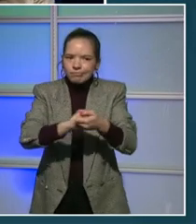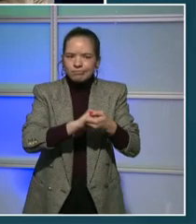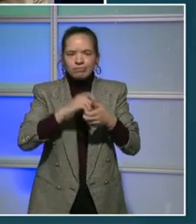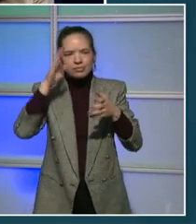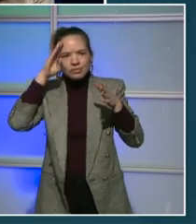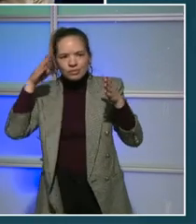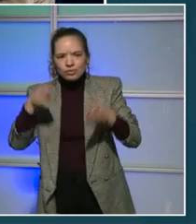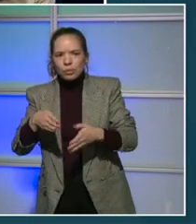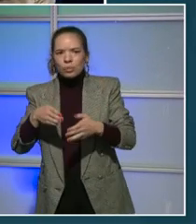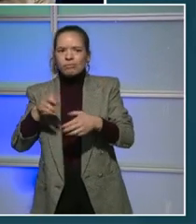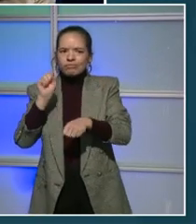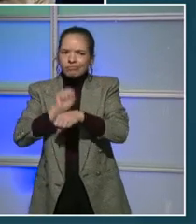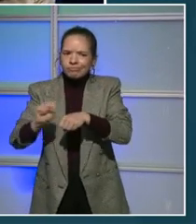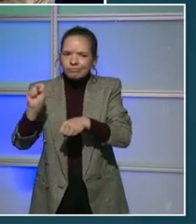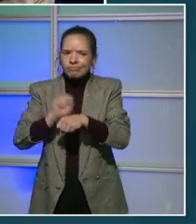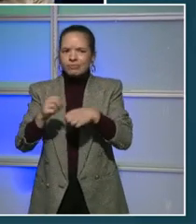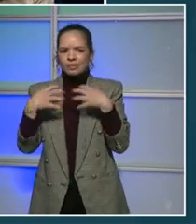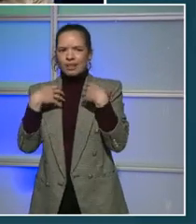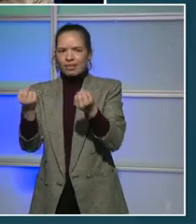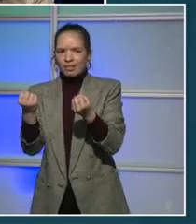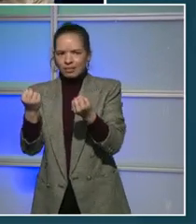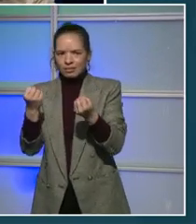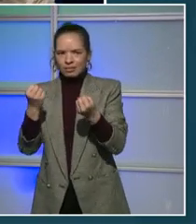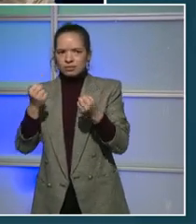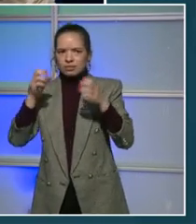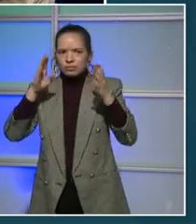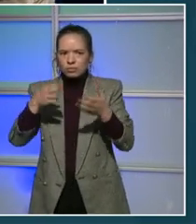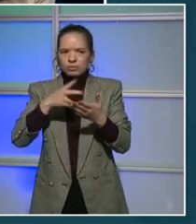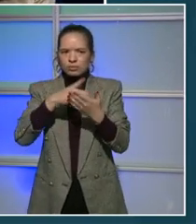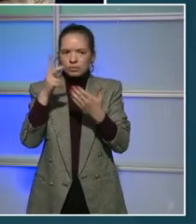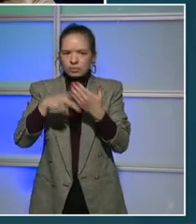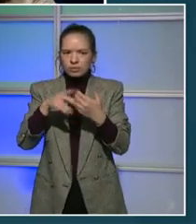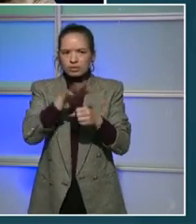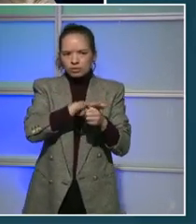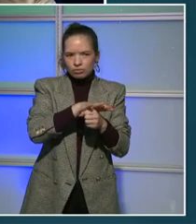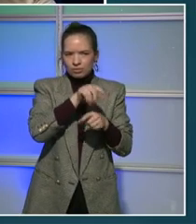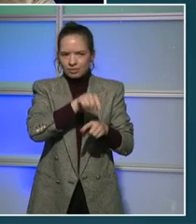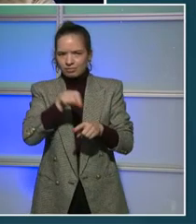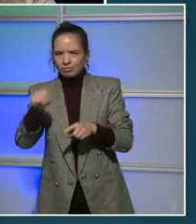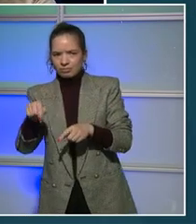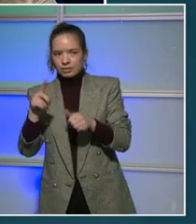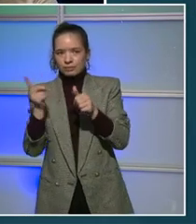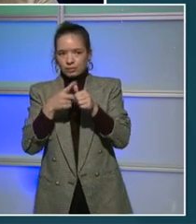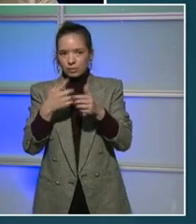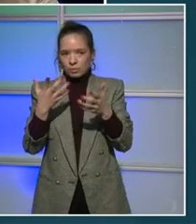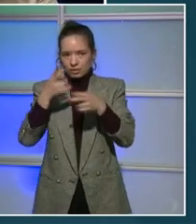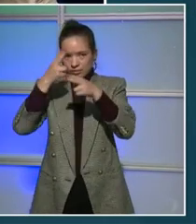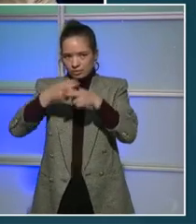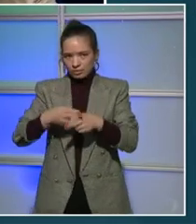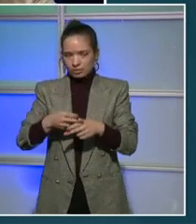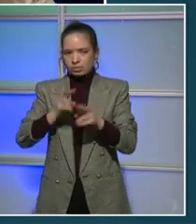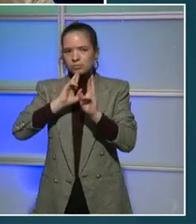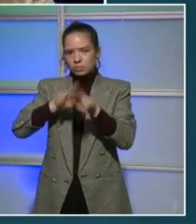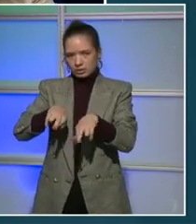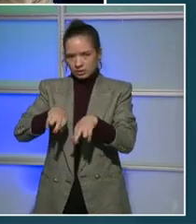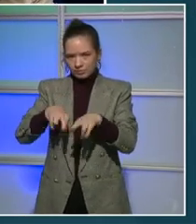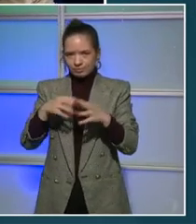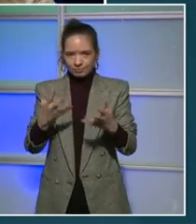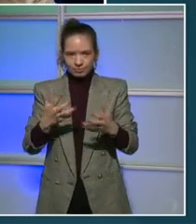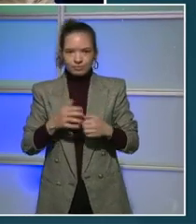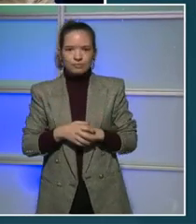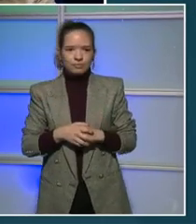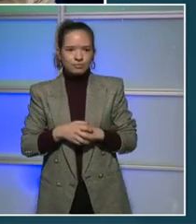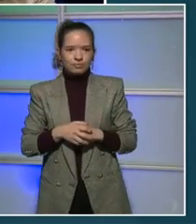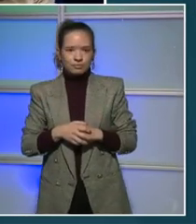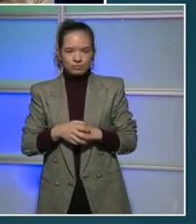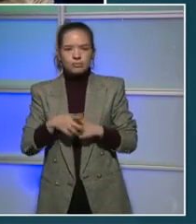We focused in two broad areas once the pandemic hit. The first was what we called our response, and this is where we looked at all of